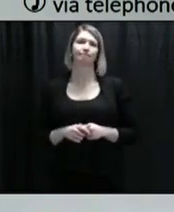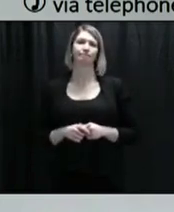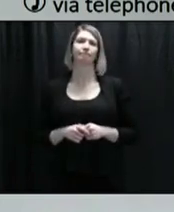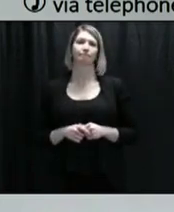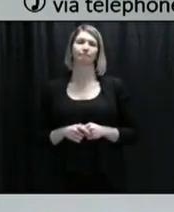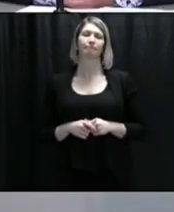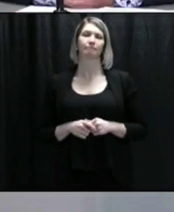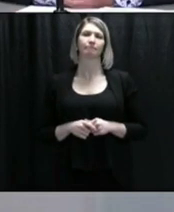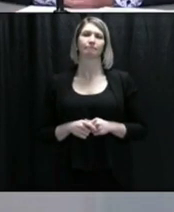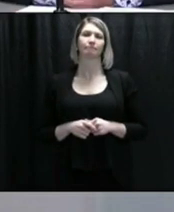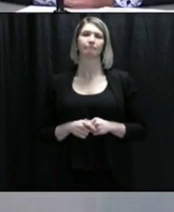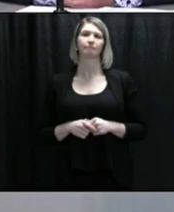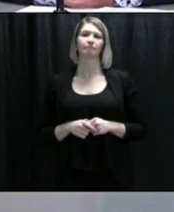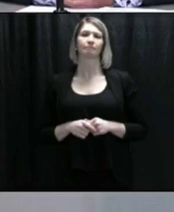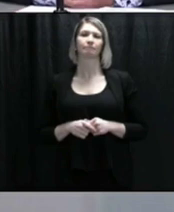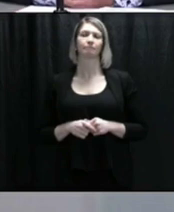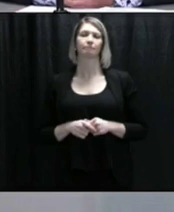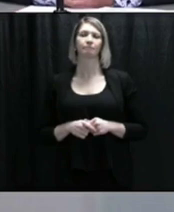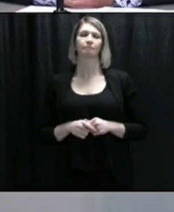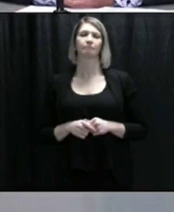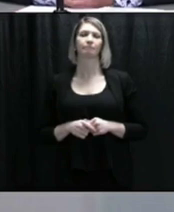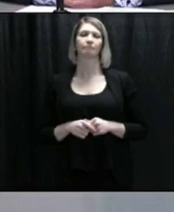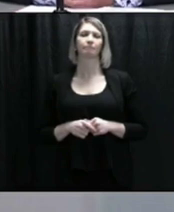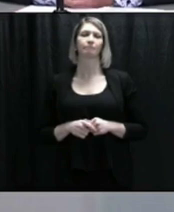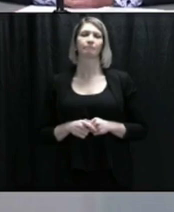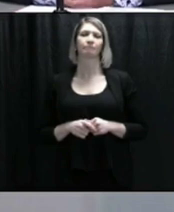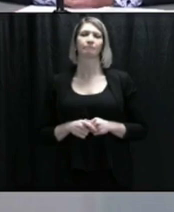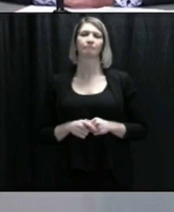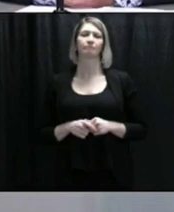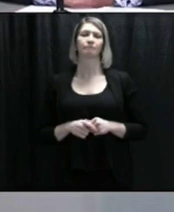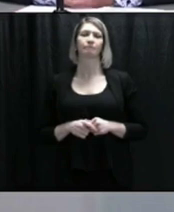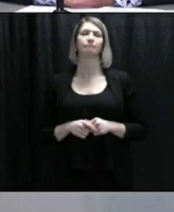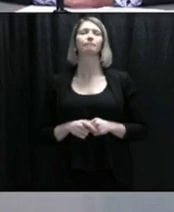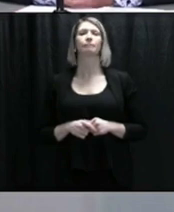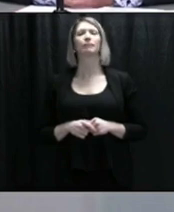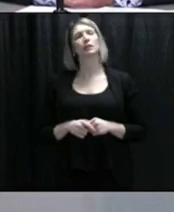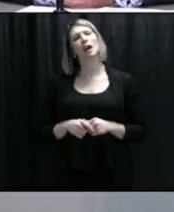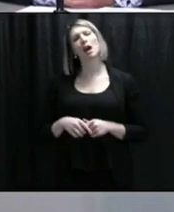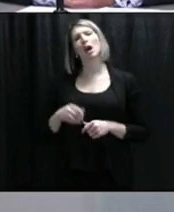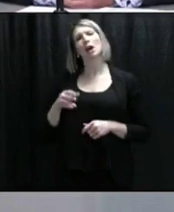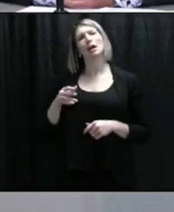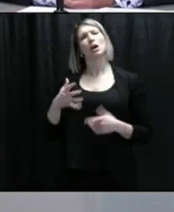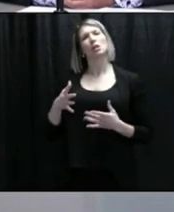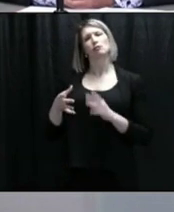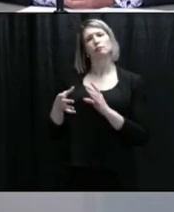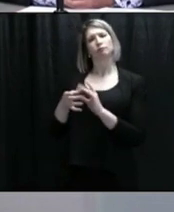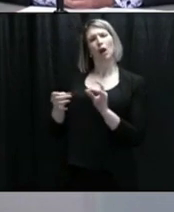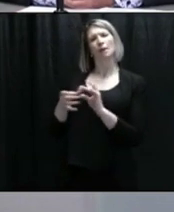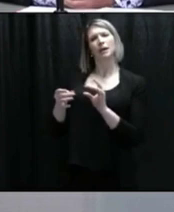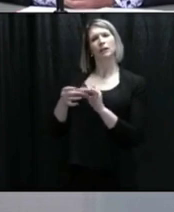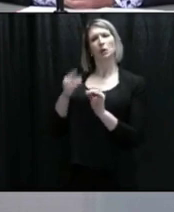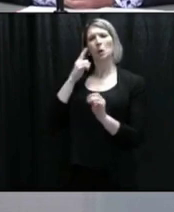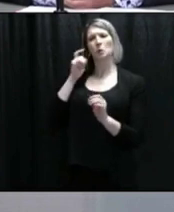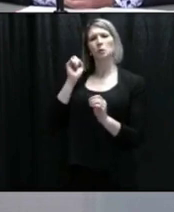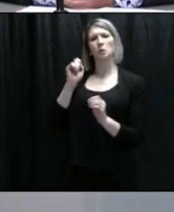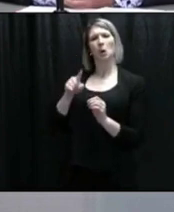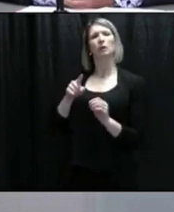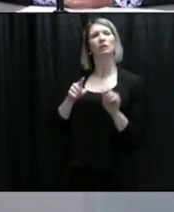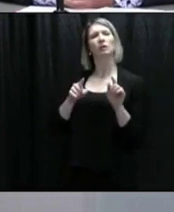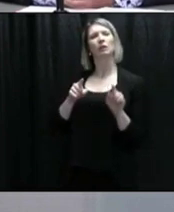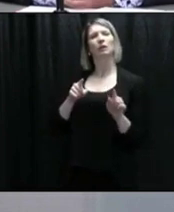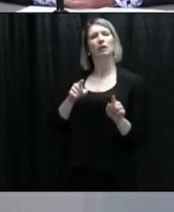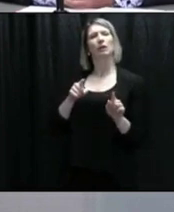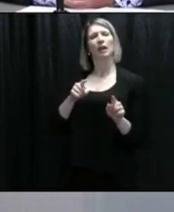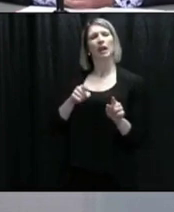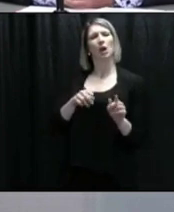And lastly, just hearing concerns from some people who were mixed up at called Funeral Home, who have been waiting for test results for up to six days now.